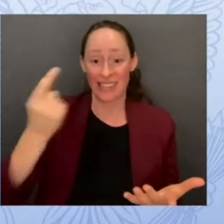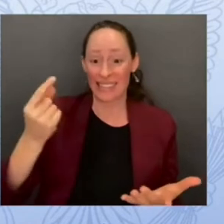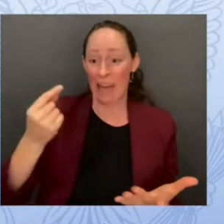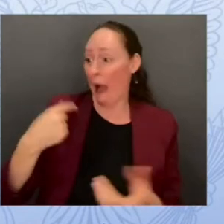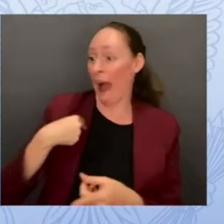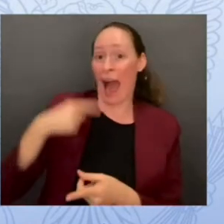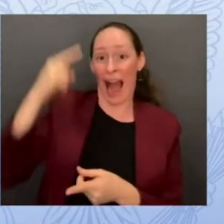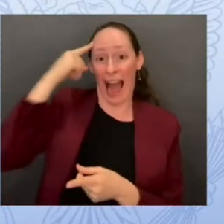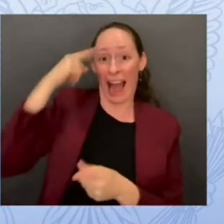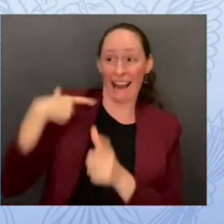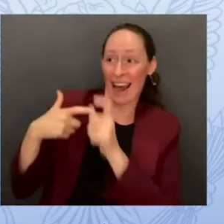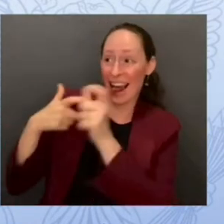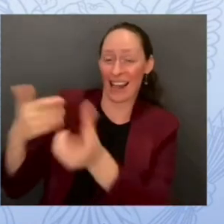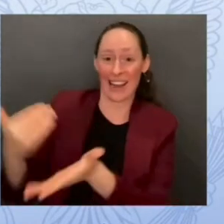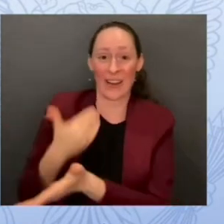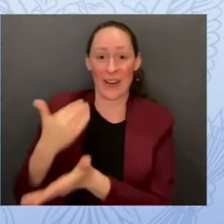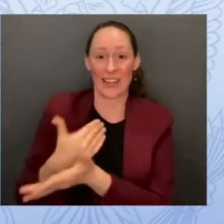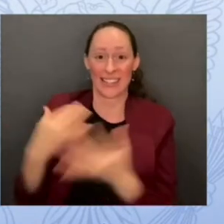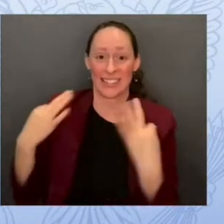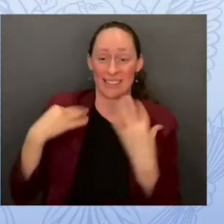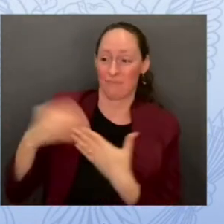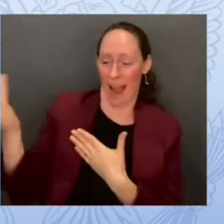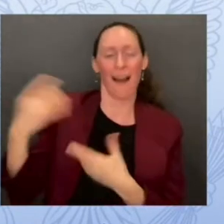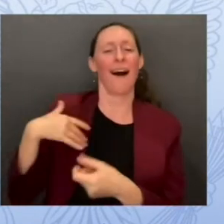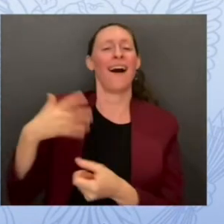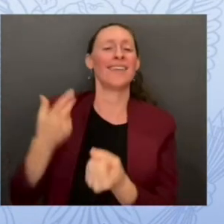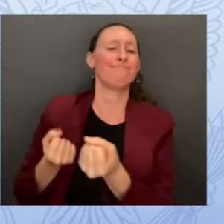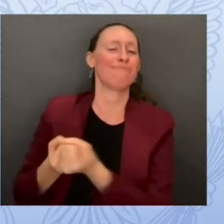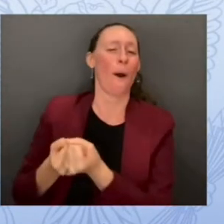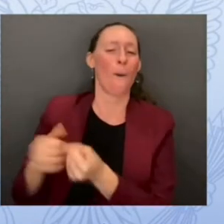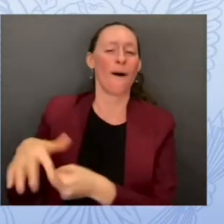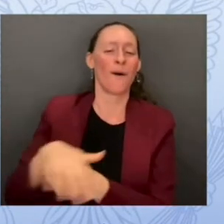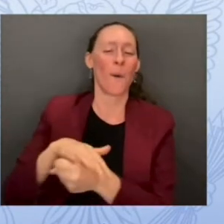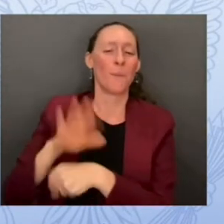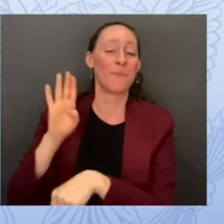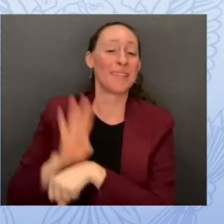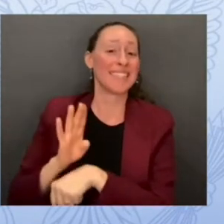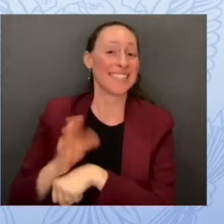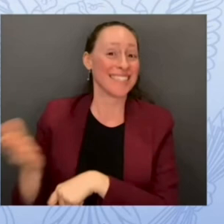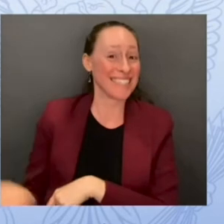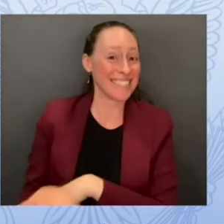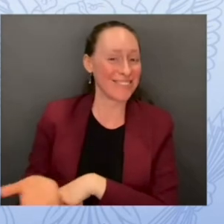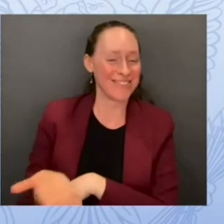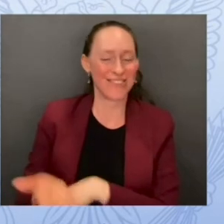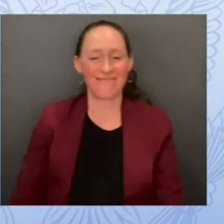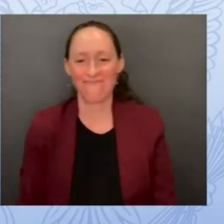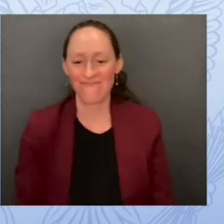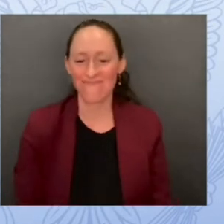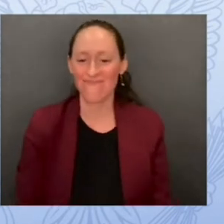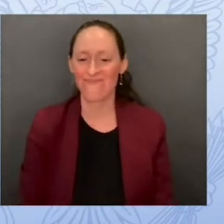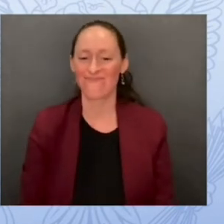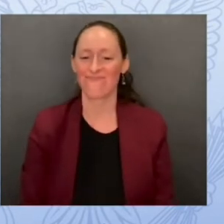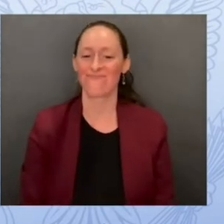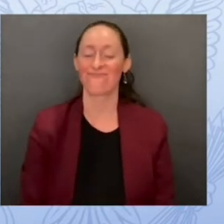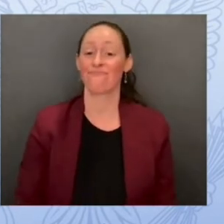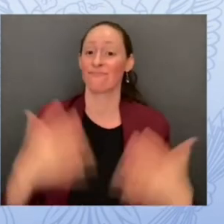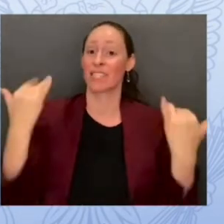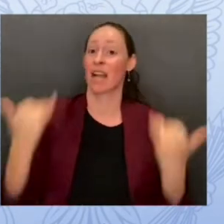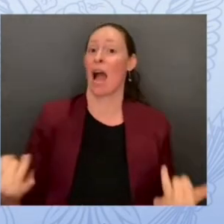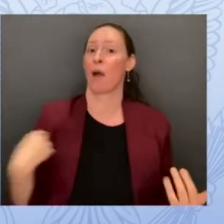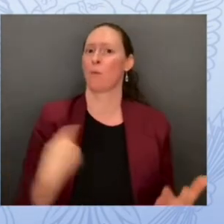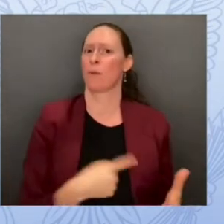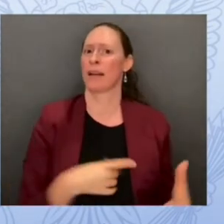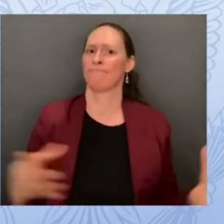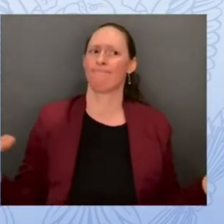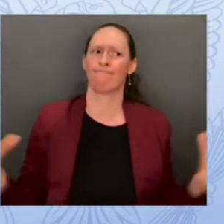Really, really glad that you're here, that we're here together, here to discuss a very important topic, cybersecurity in our